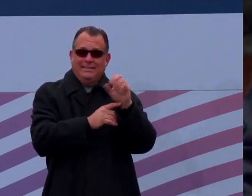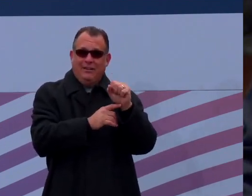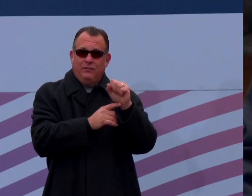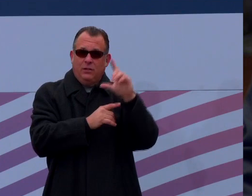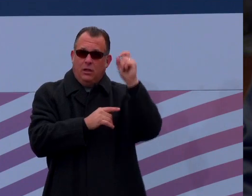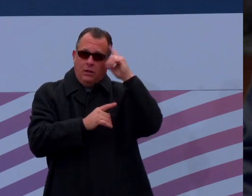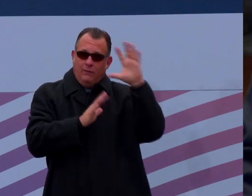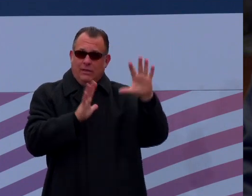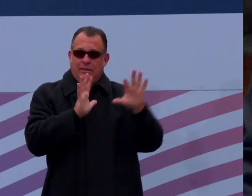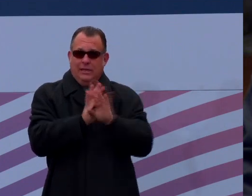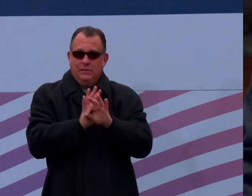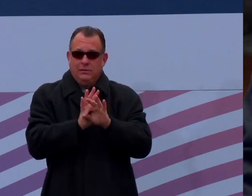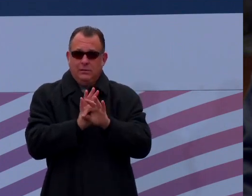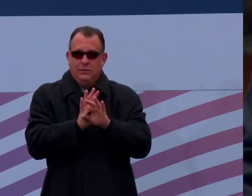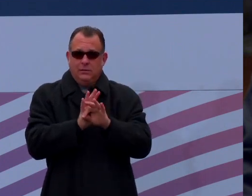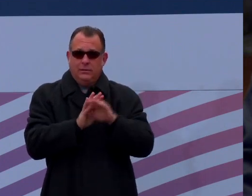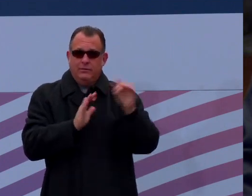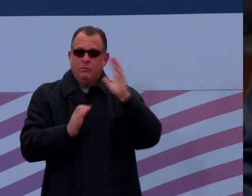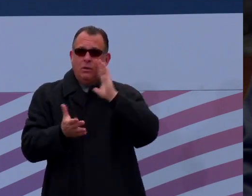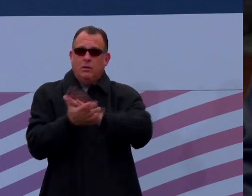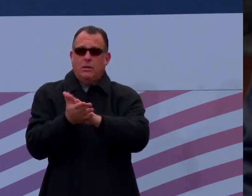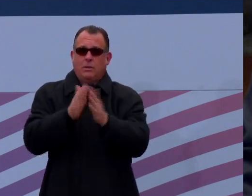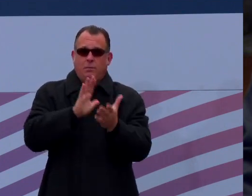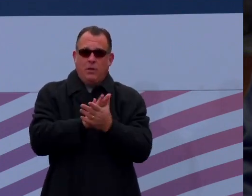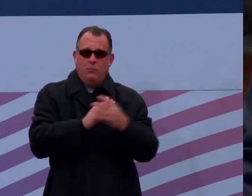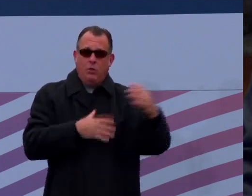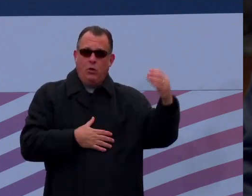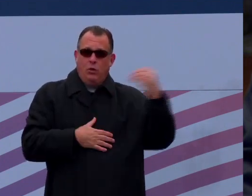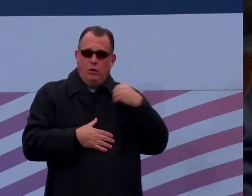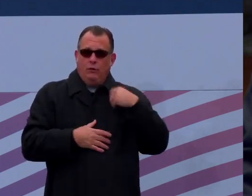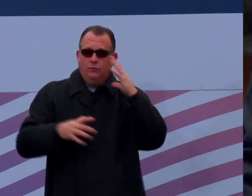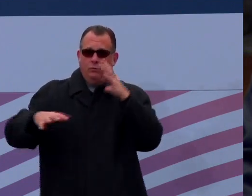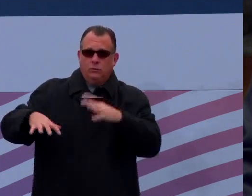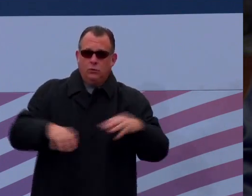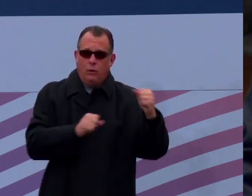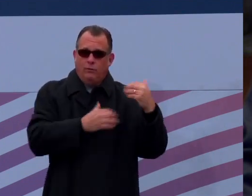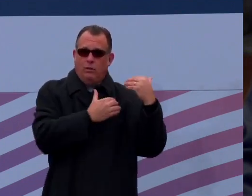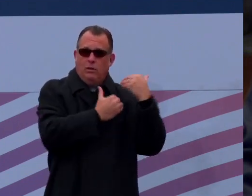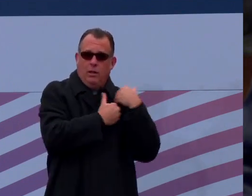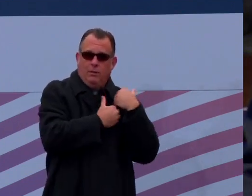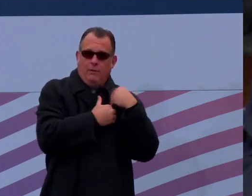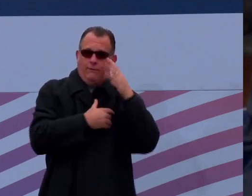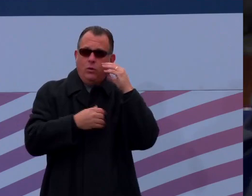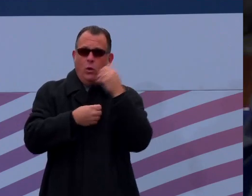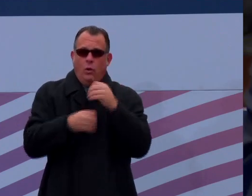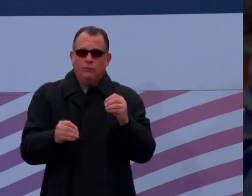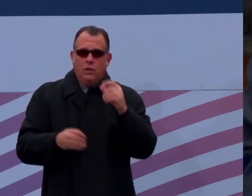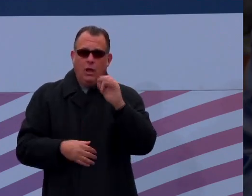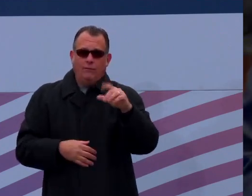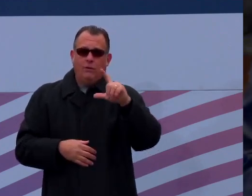chamber to take oath of office and assume the duties of the Office of Lieutenant Governor and President of the Senate.